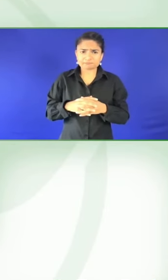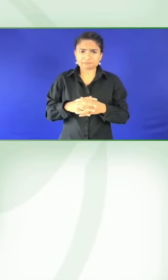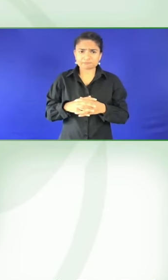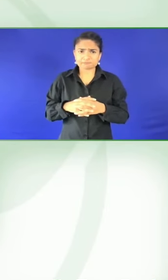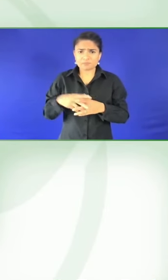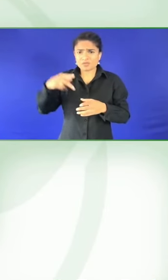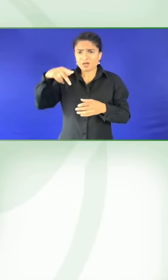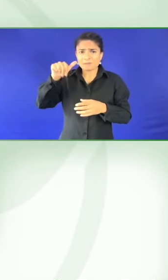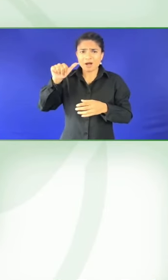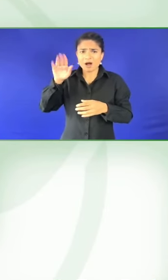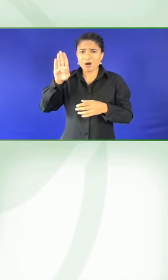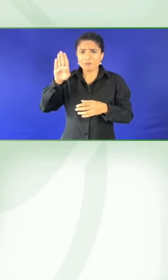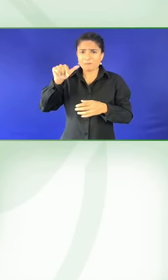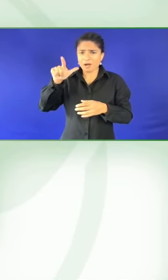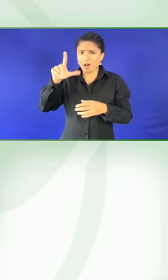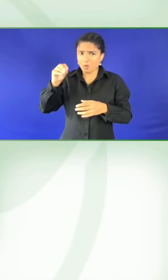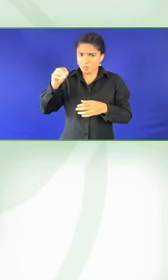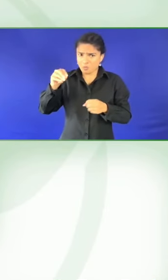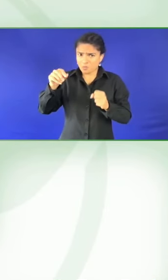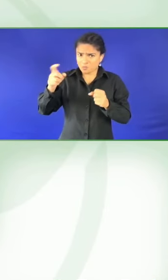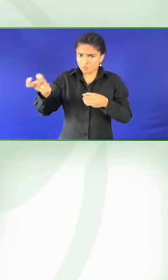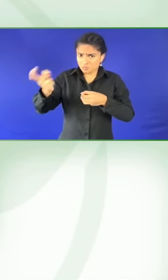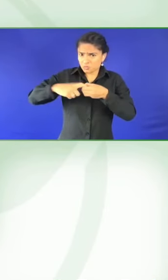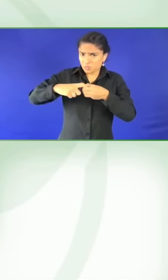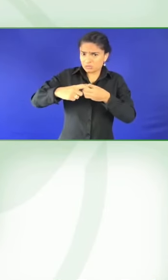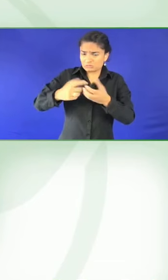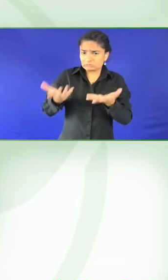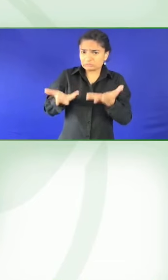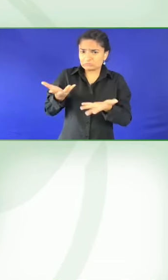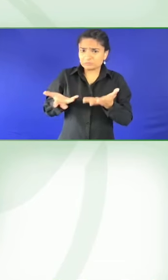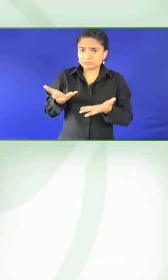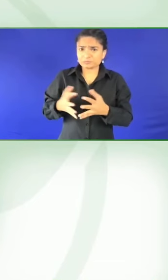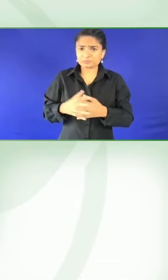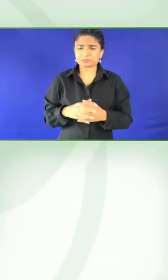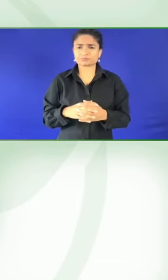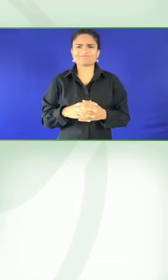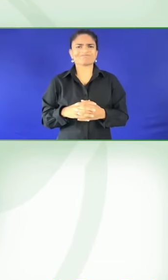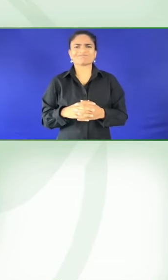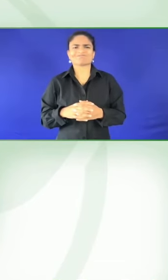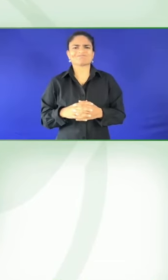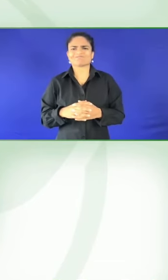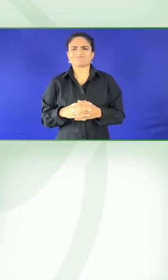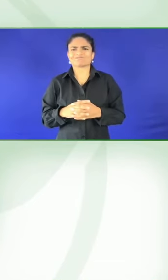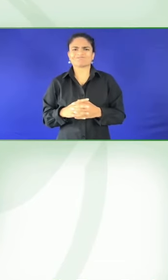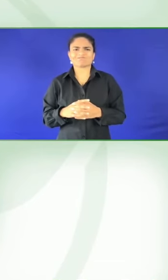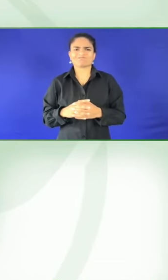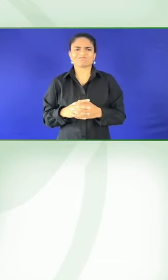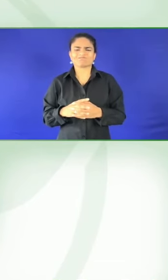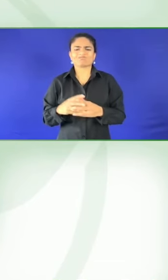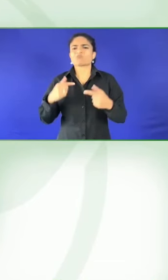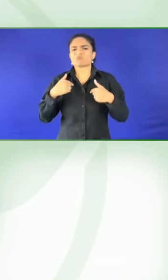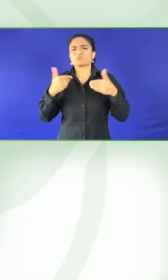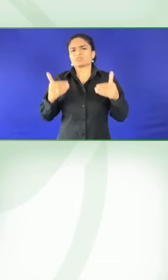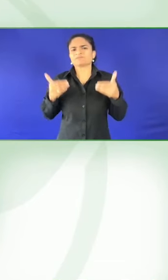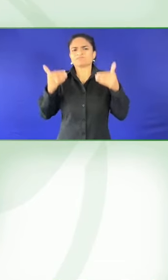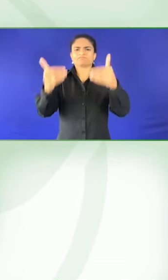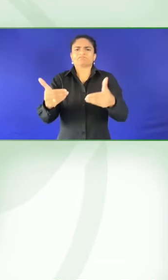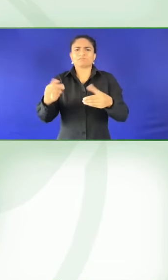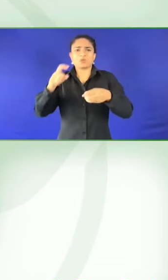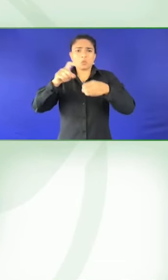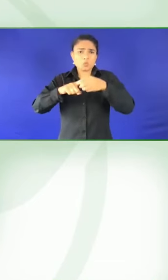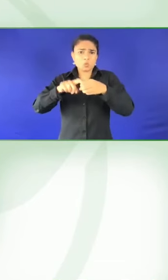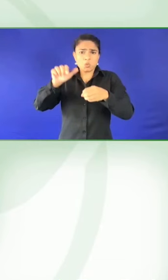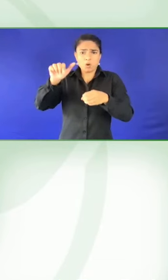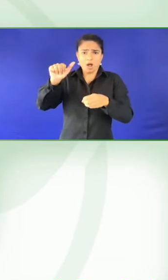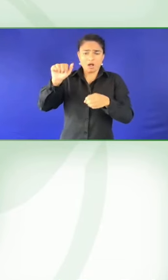How much does culture matter or how much of the driver behind what you're doing is the preserving of culture? Obviously, in